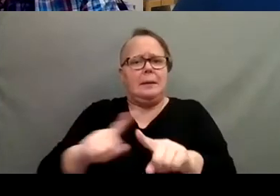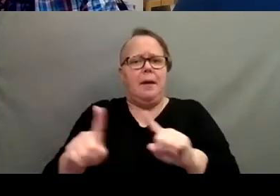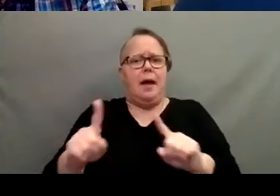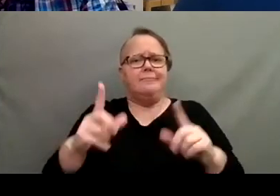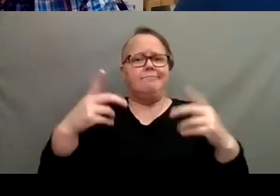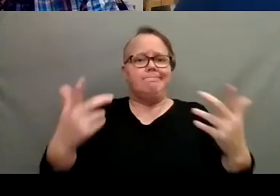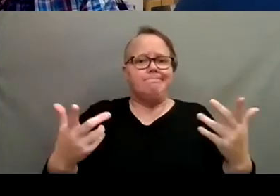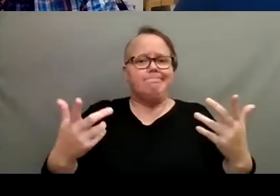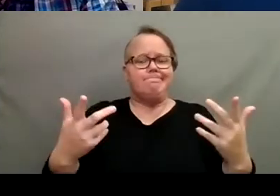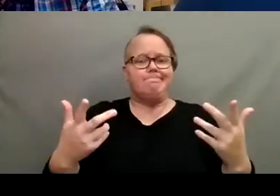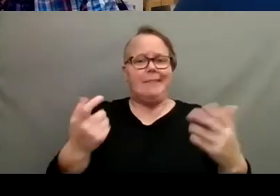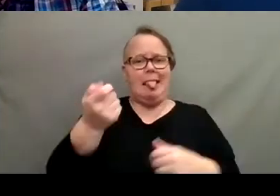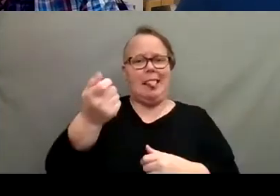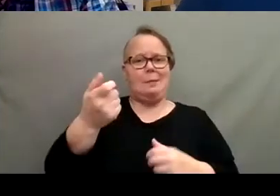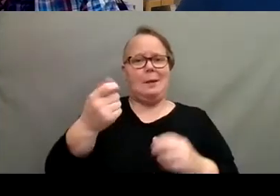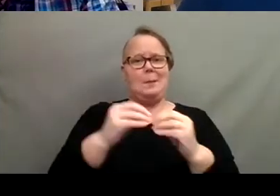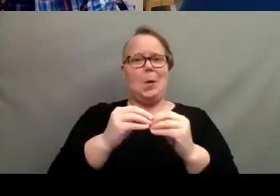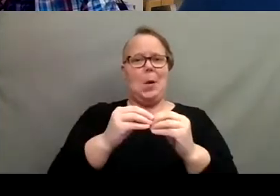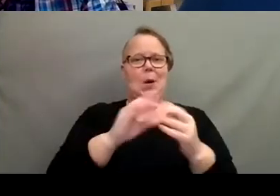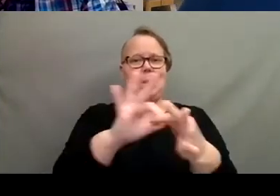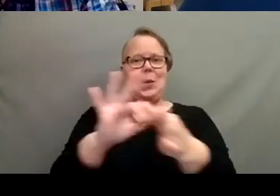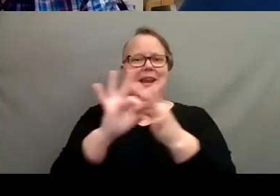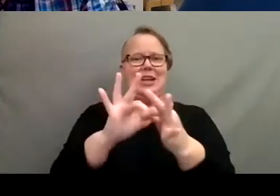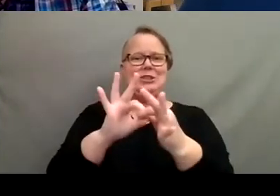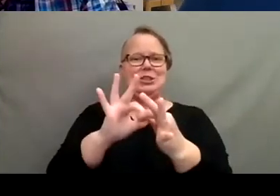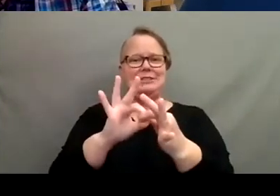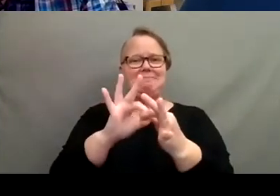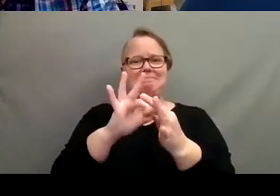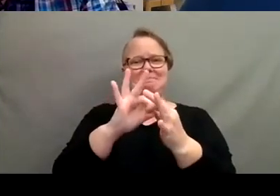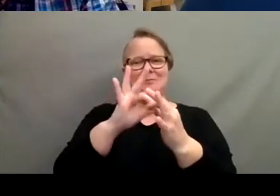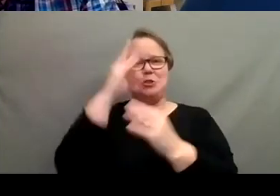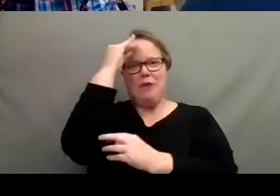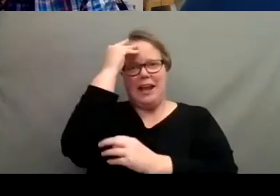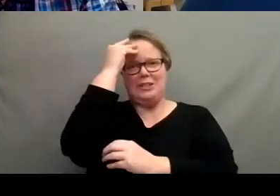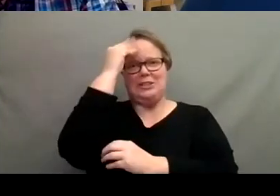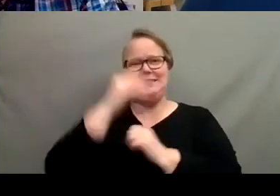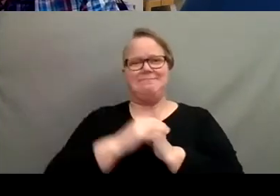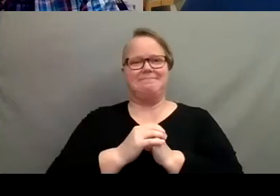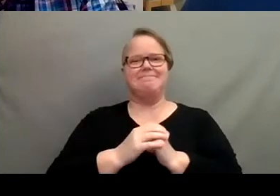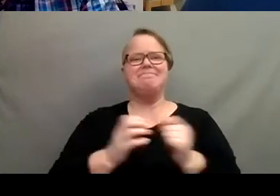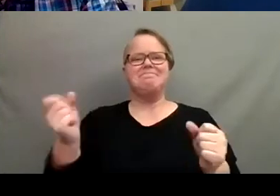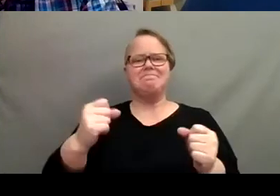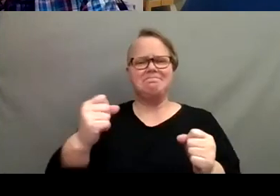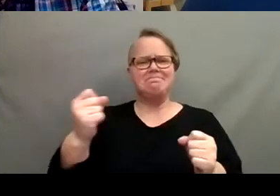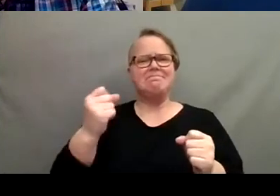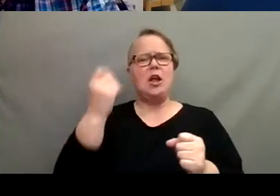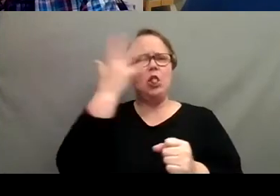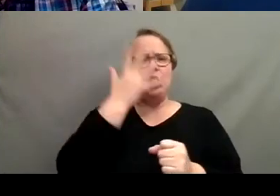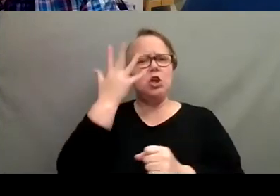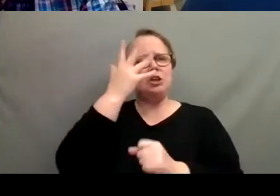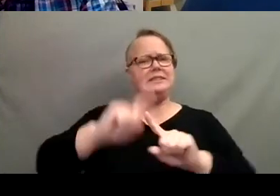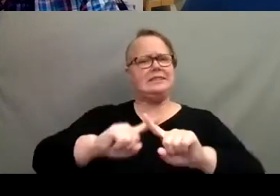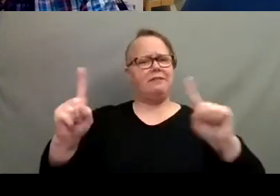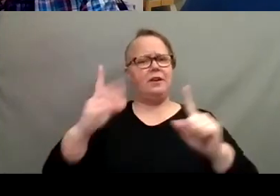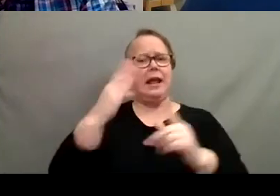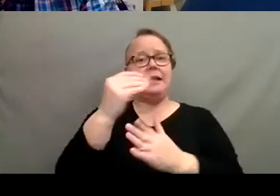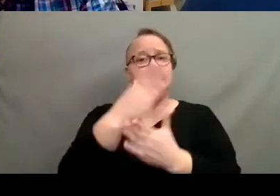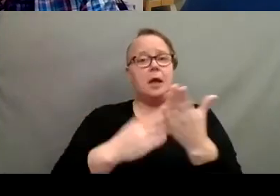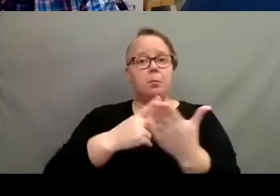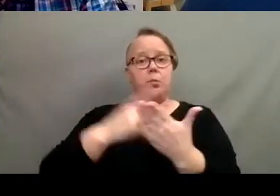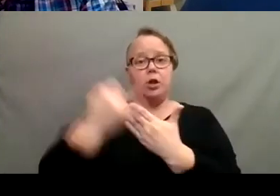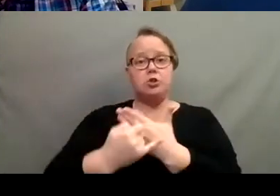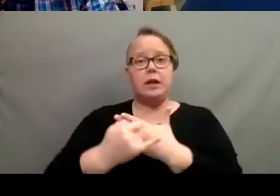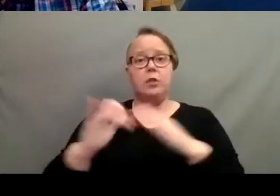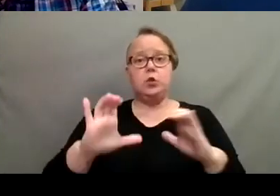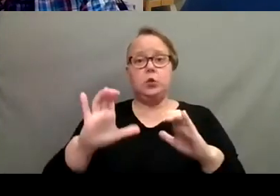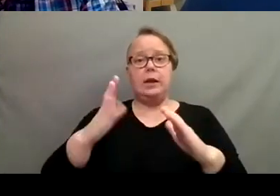that's a little bit more coordination and strategy goes into it. Yep. Looks a little bit different. And there's, there's even some projects, like you said, they're, they're doing